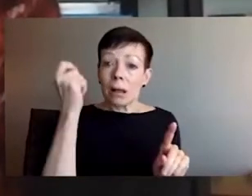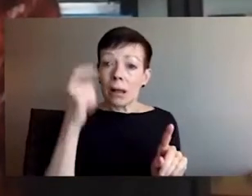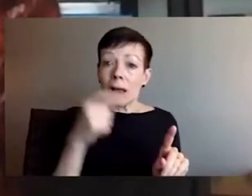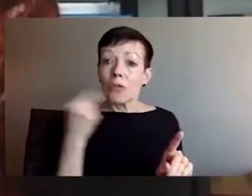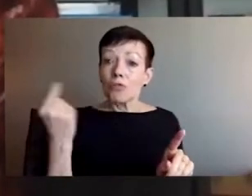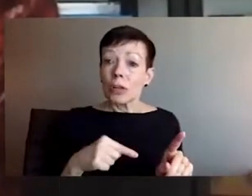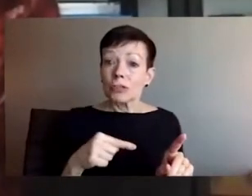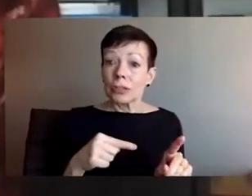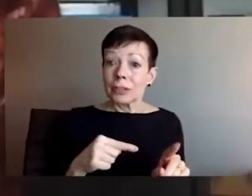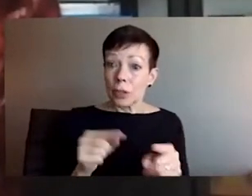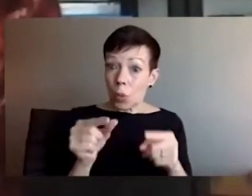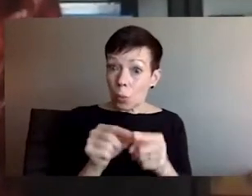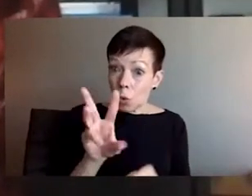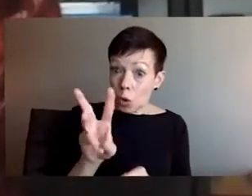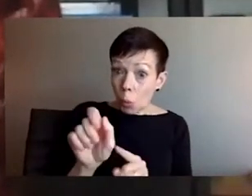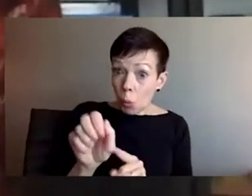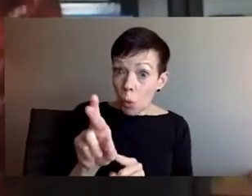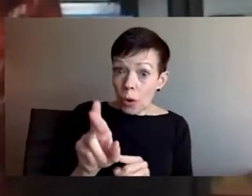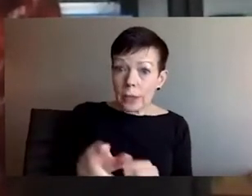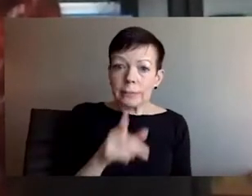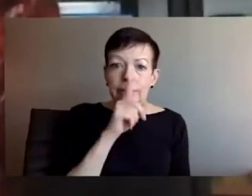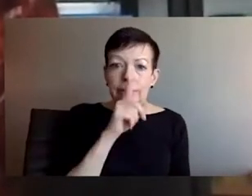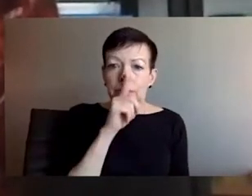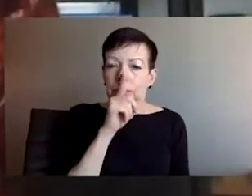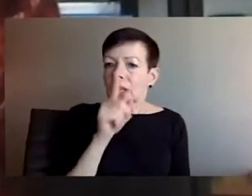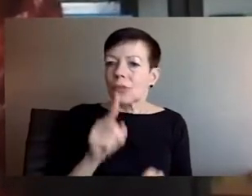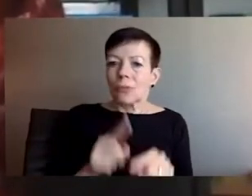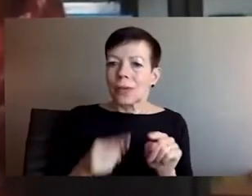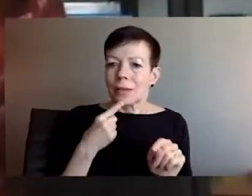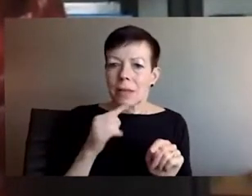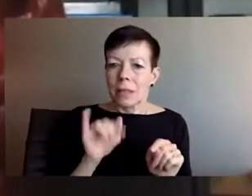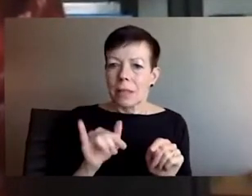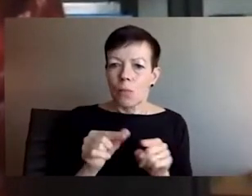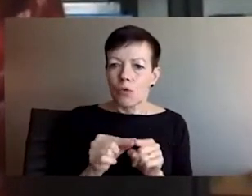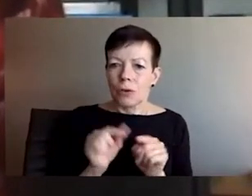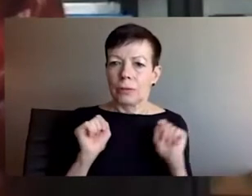with which we speak about this. What is happening right now is a war.